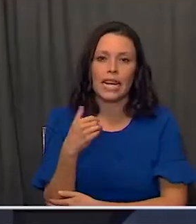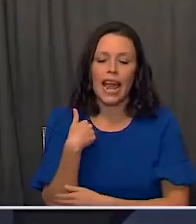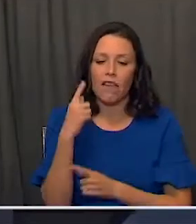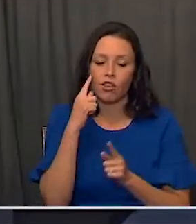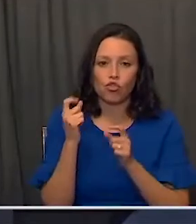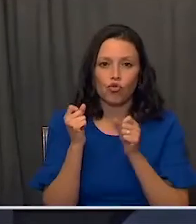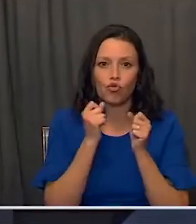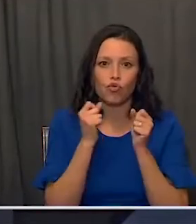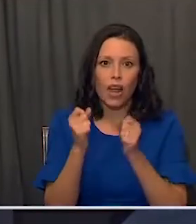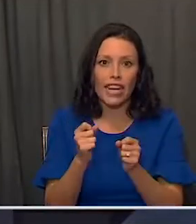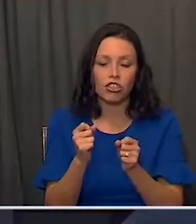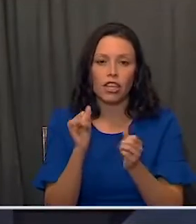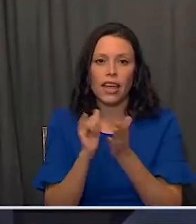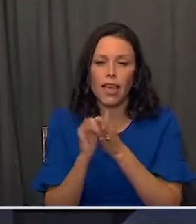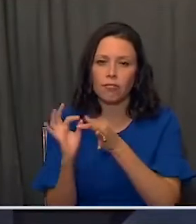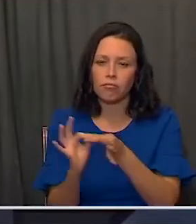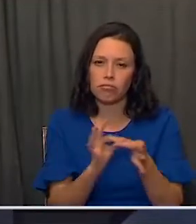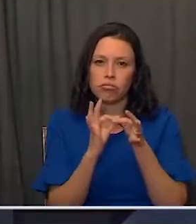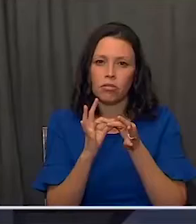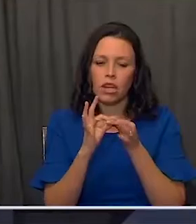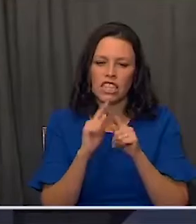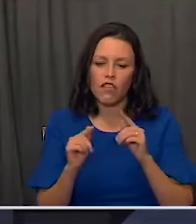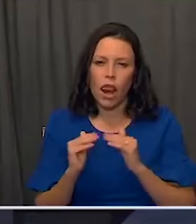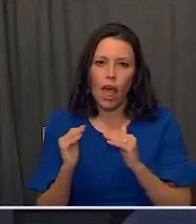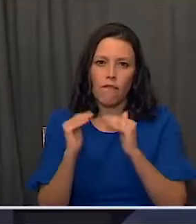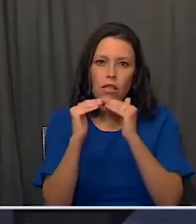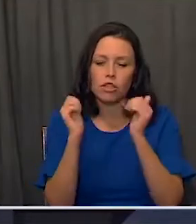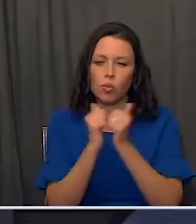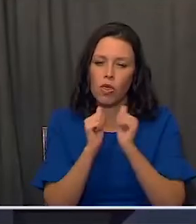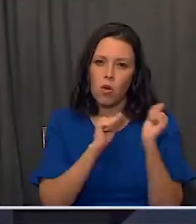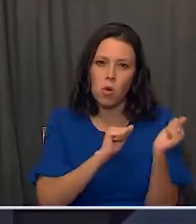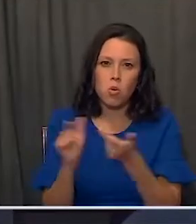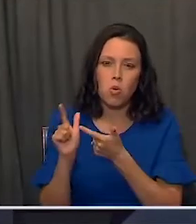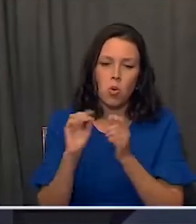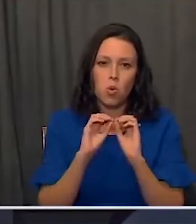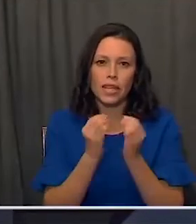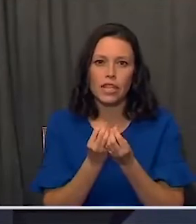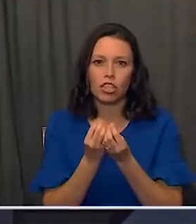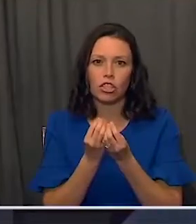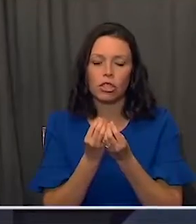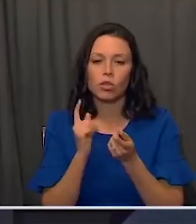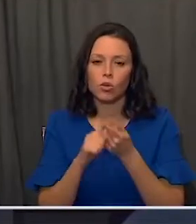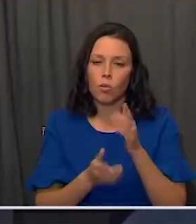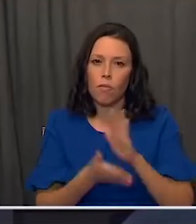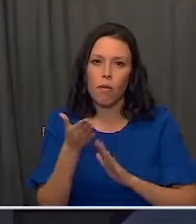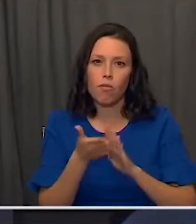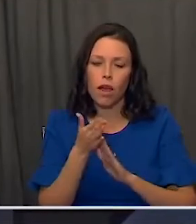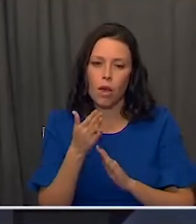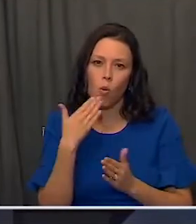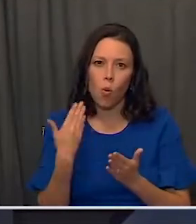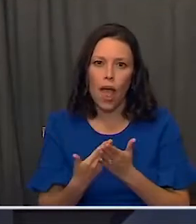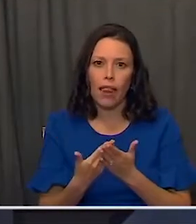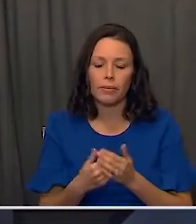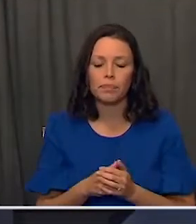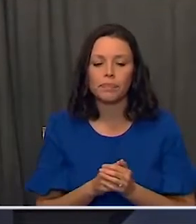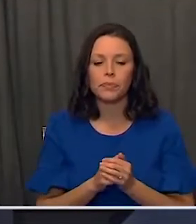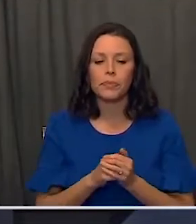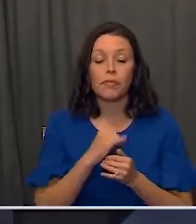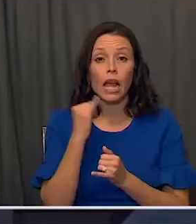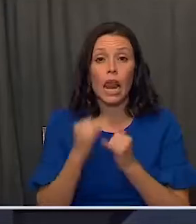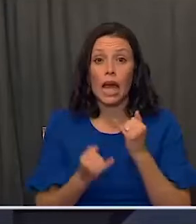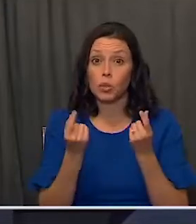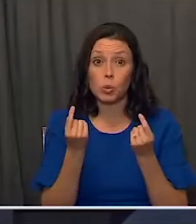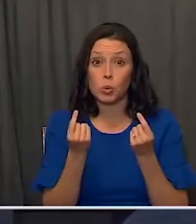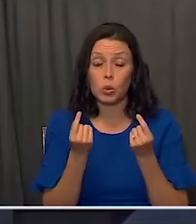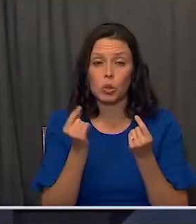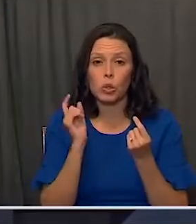strategy that was collaborated at all levels with all organizations in order to execute. The last thing we needed to do